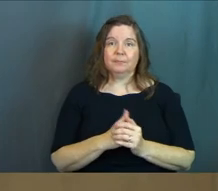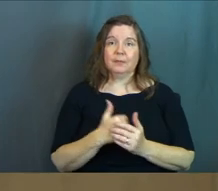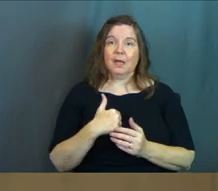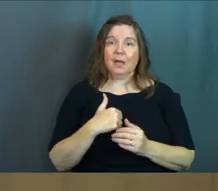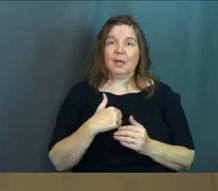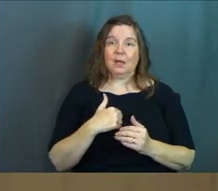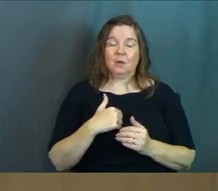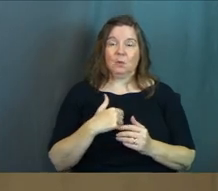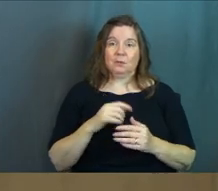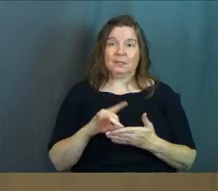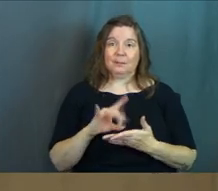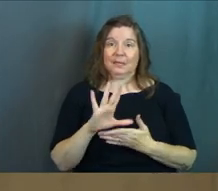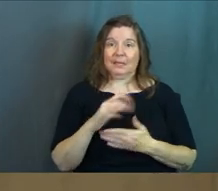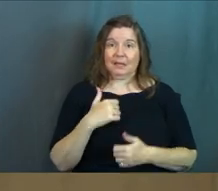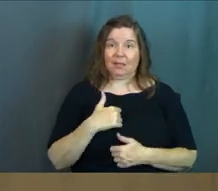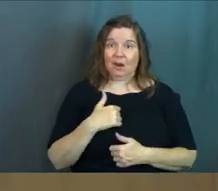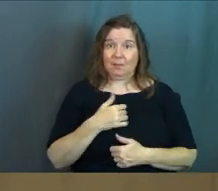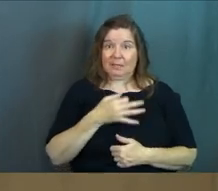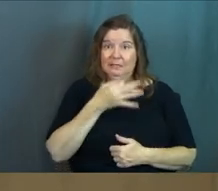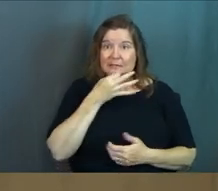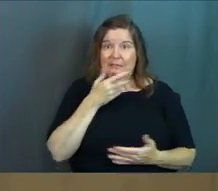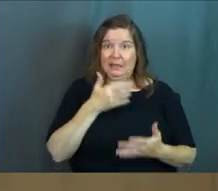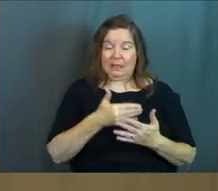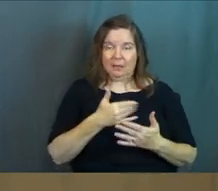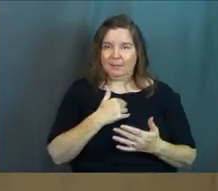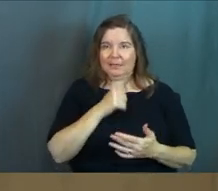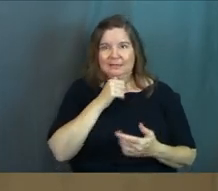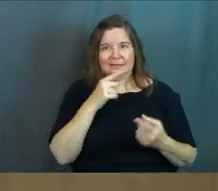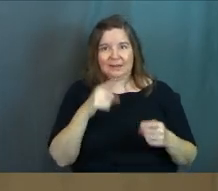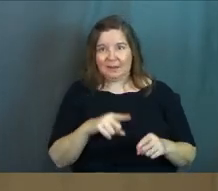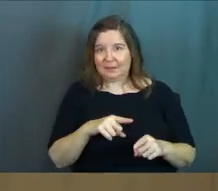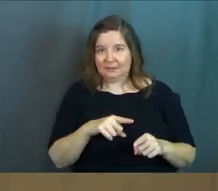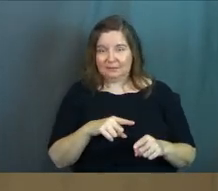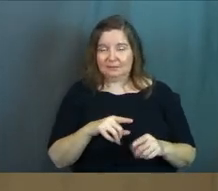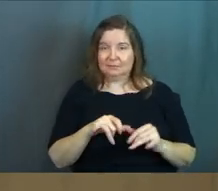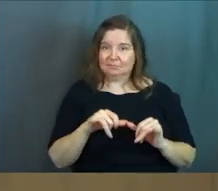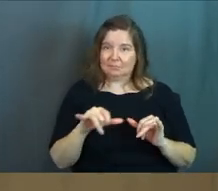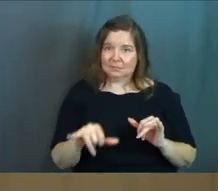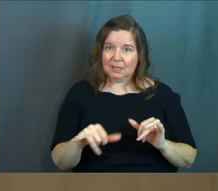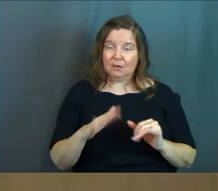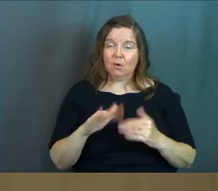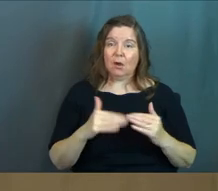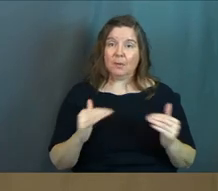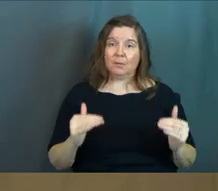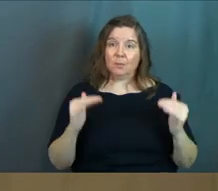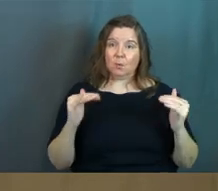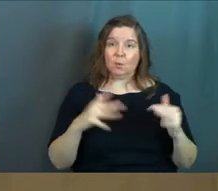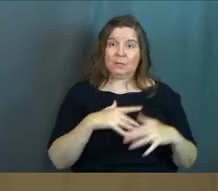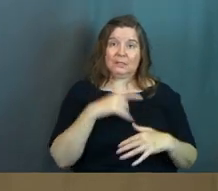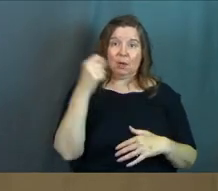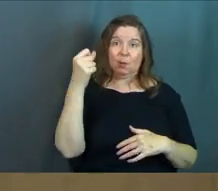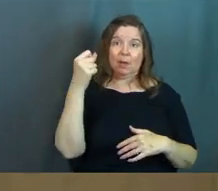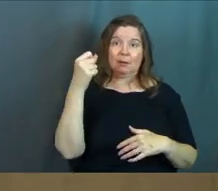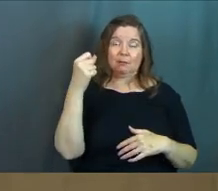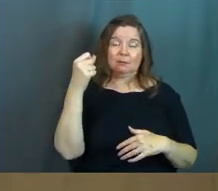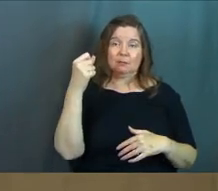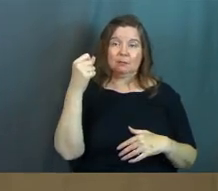I was on the verge of getting kicked out of the Army. I didn't get kicked out. All my promotions were taken away.